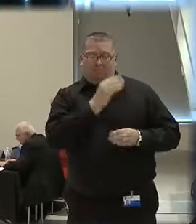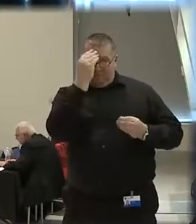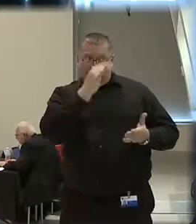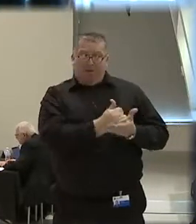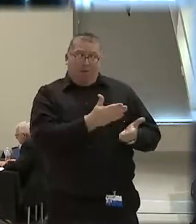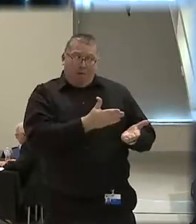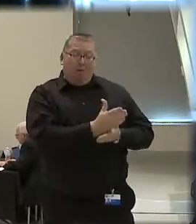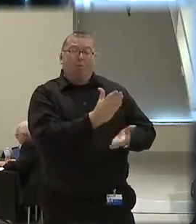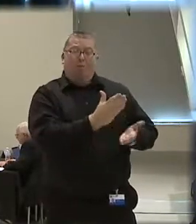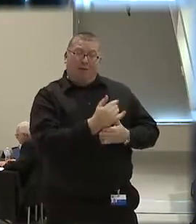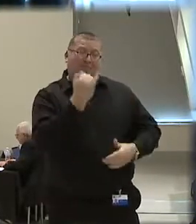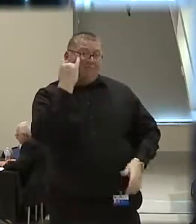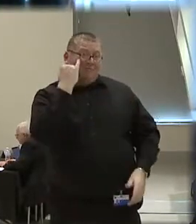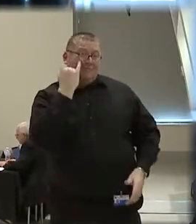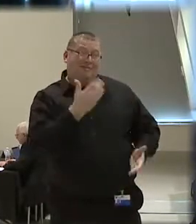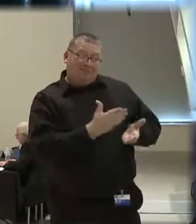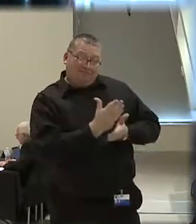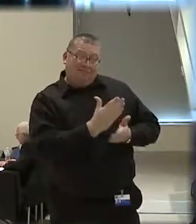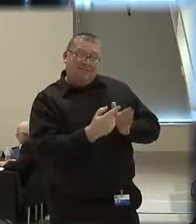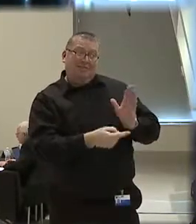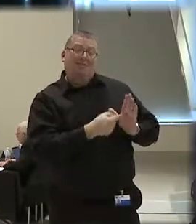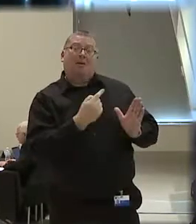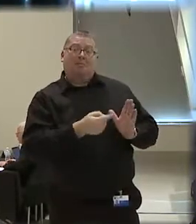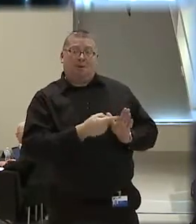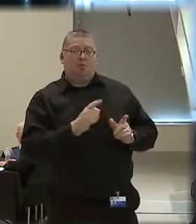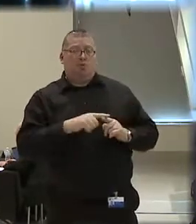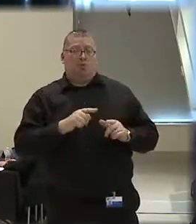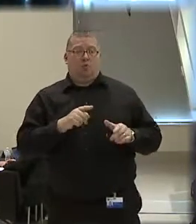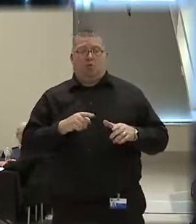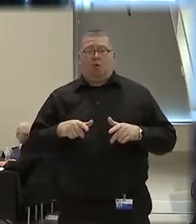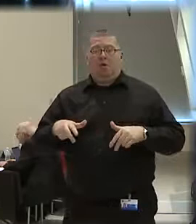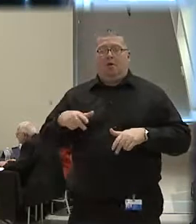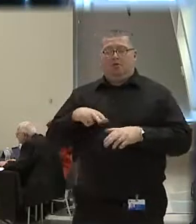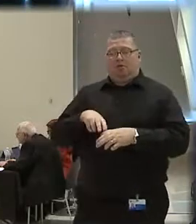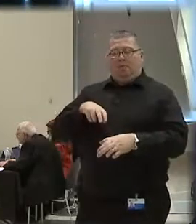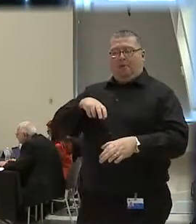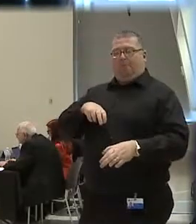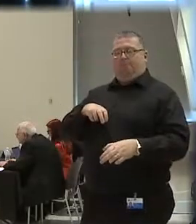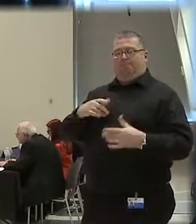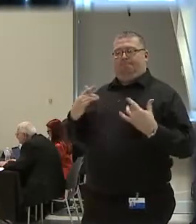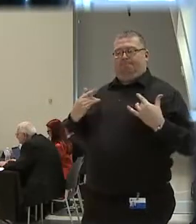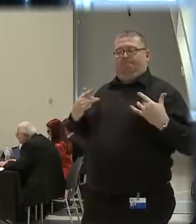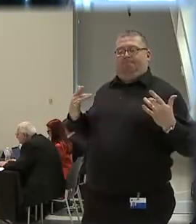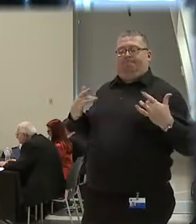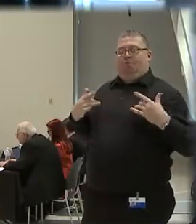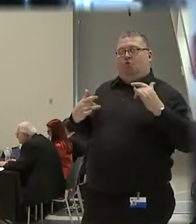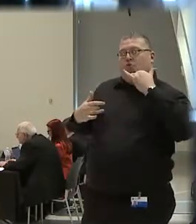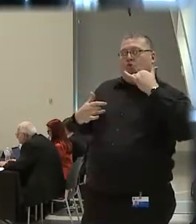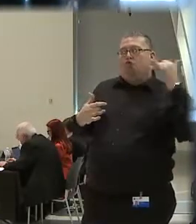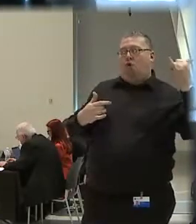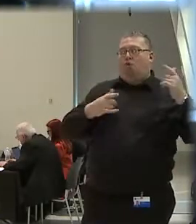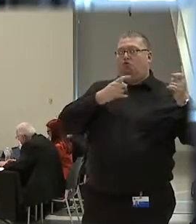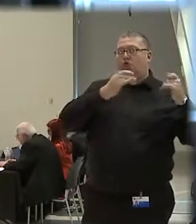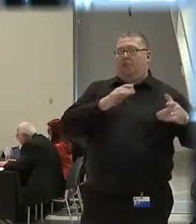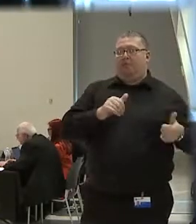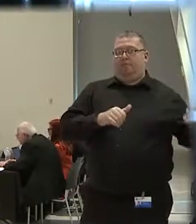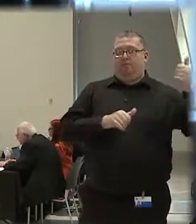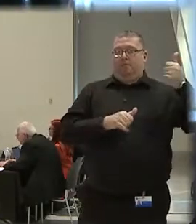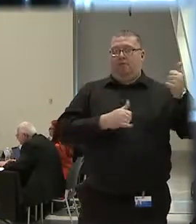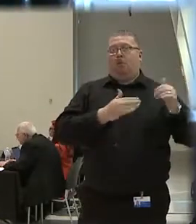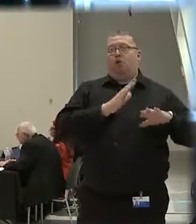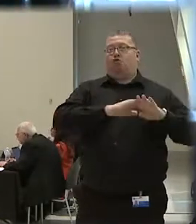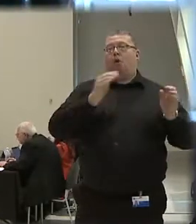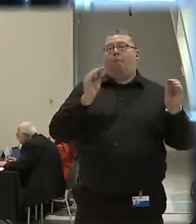sometimes, it's okay sometimes to step back, call a supervisor, get additional officers.